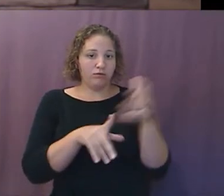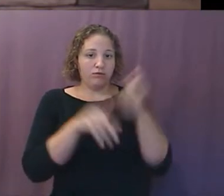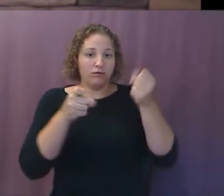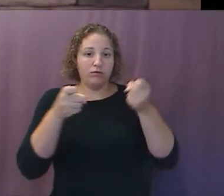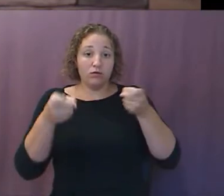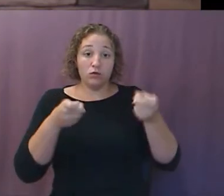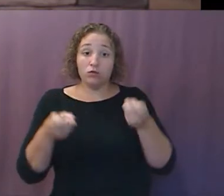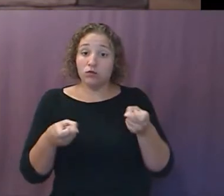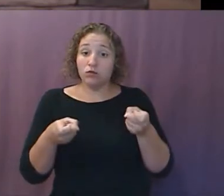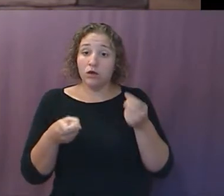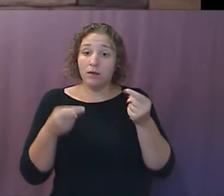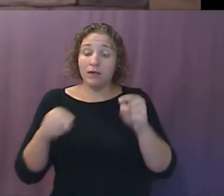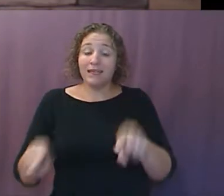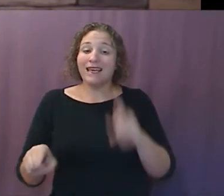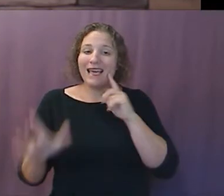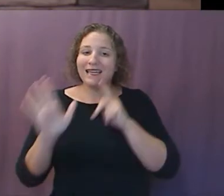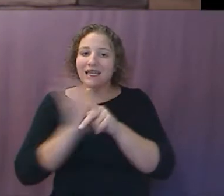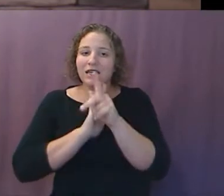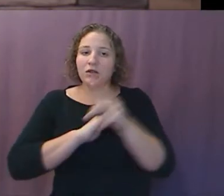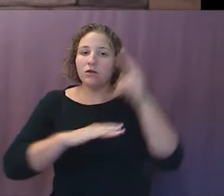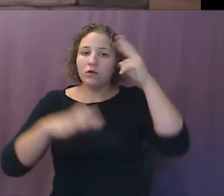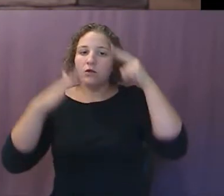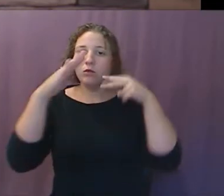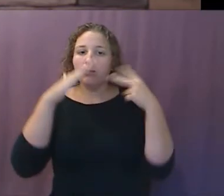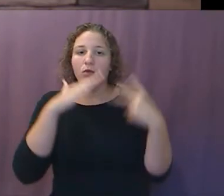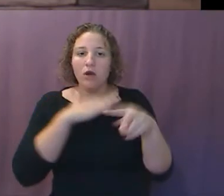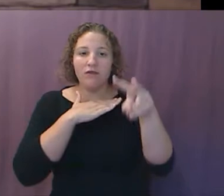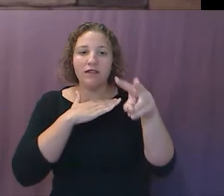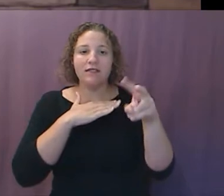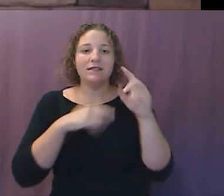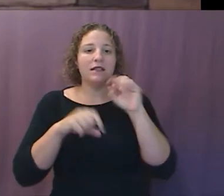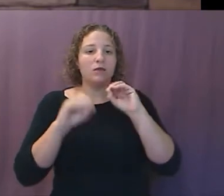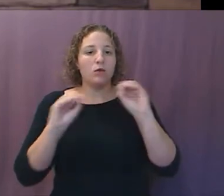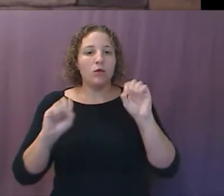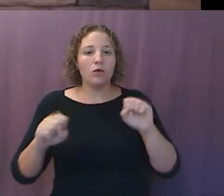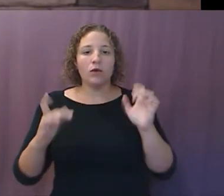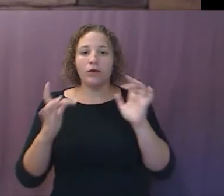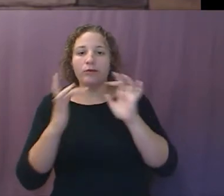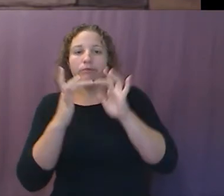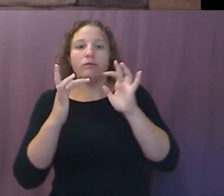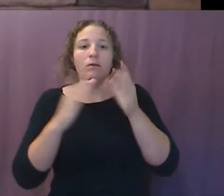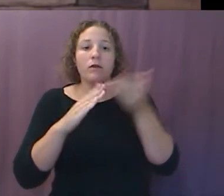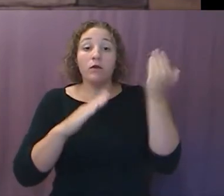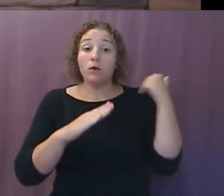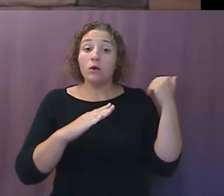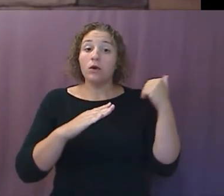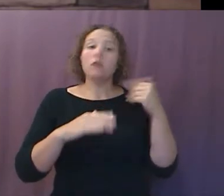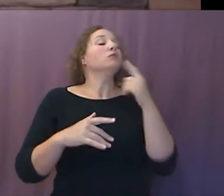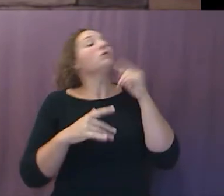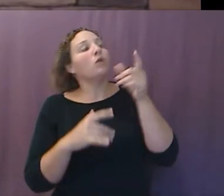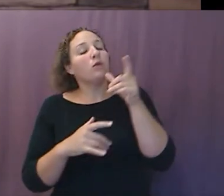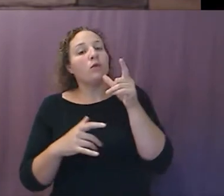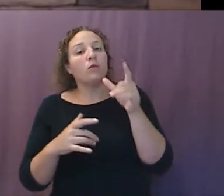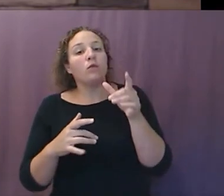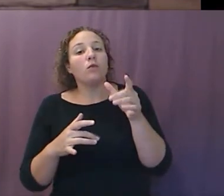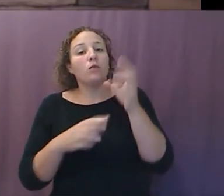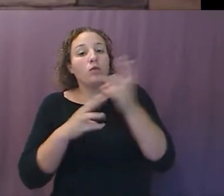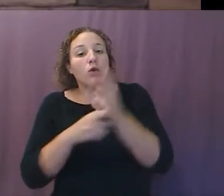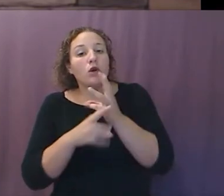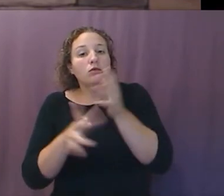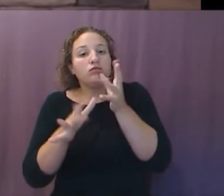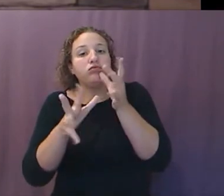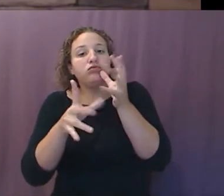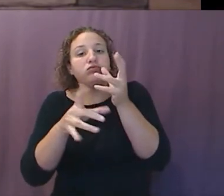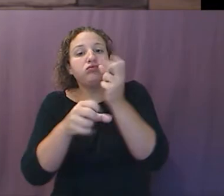that nobody else could harm. And so the world is enamored with him. Who was able to make war with him? And there was given unto him a mouth